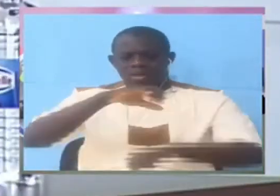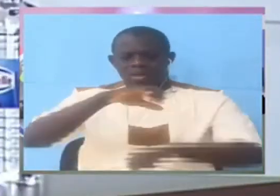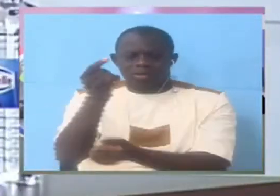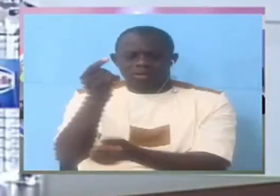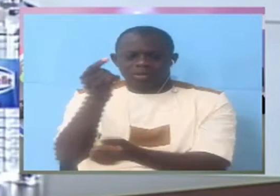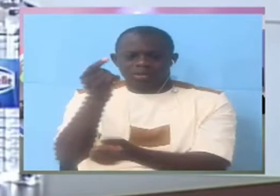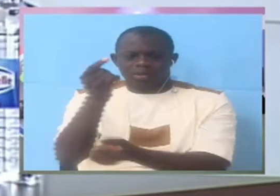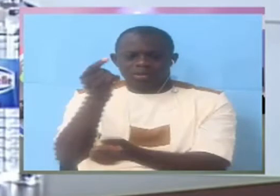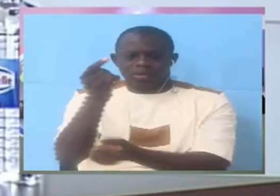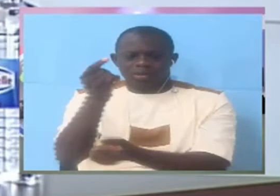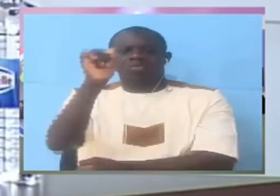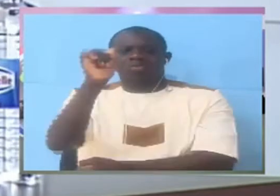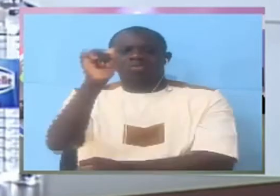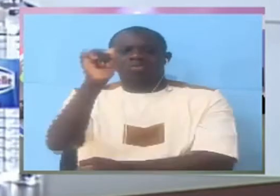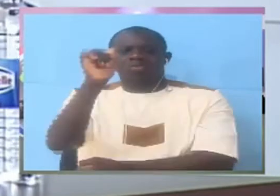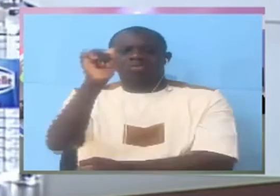did did